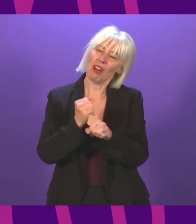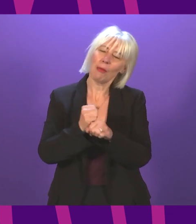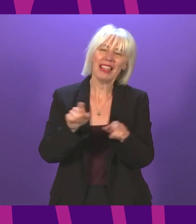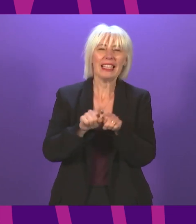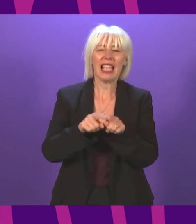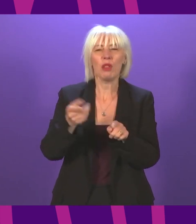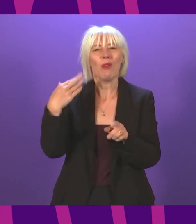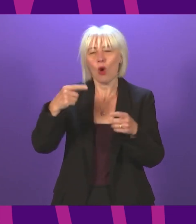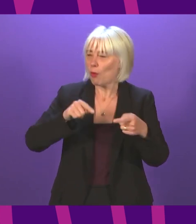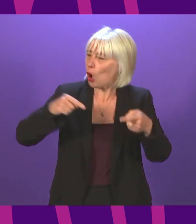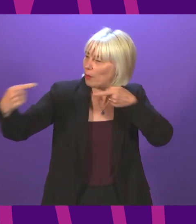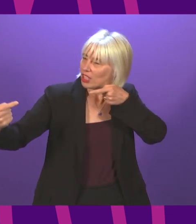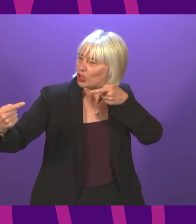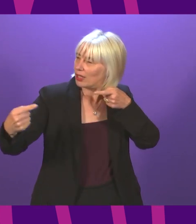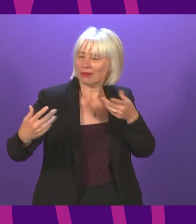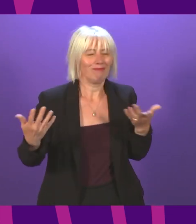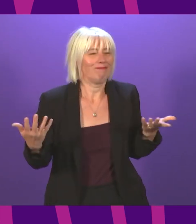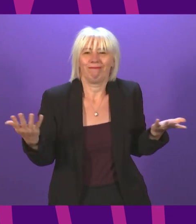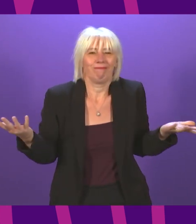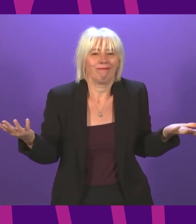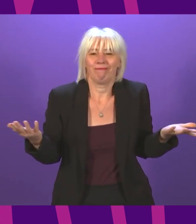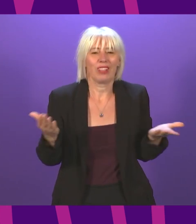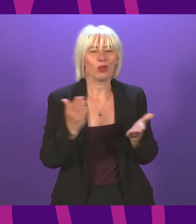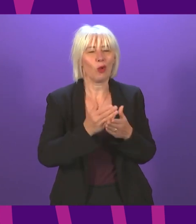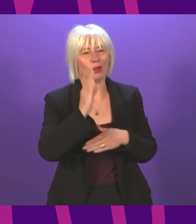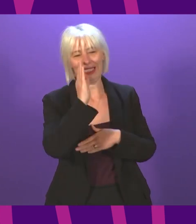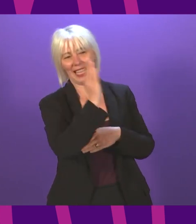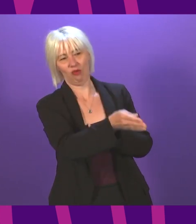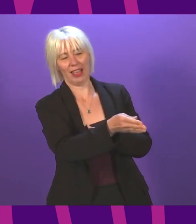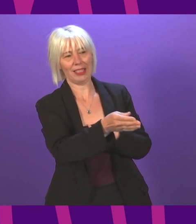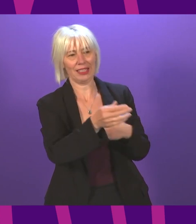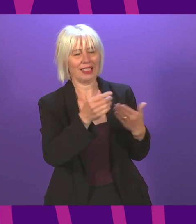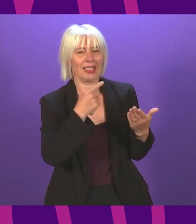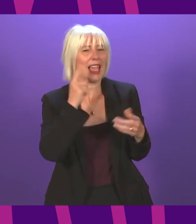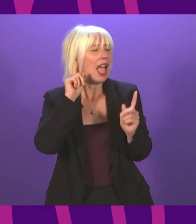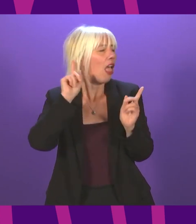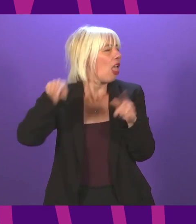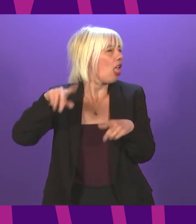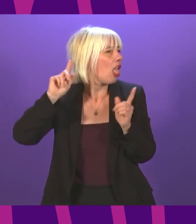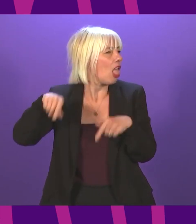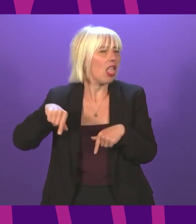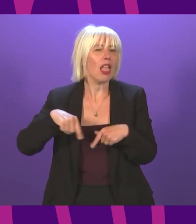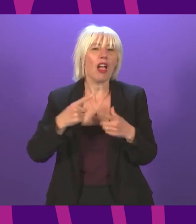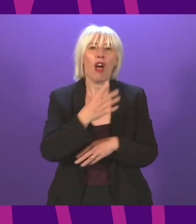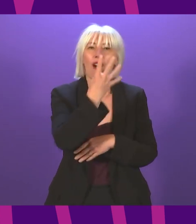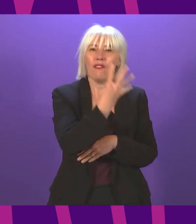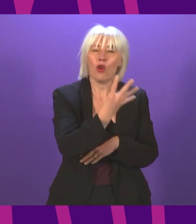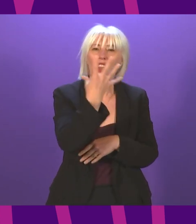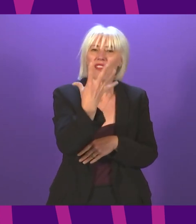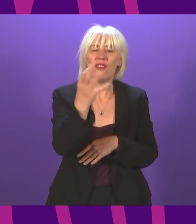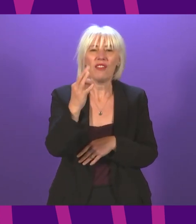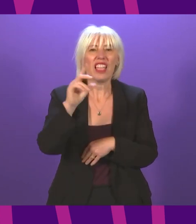across this country. So I say directly to the First Minister, she can't ignore the fact it was 450